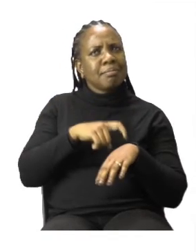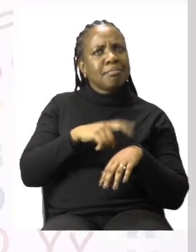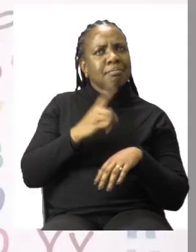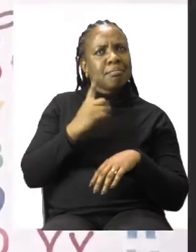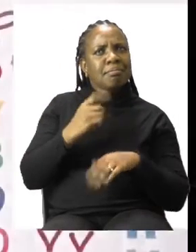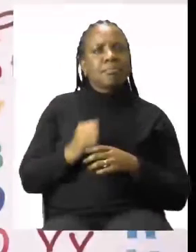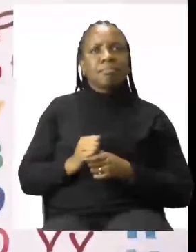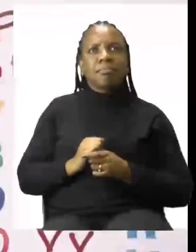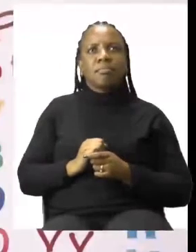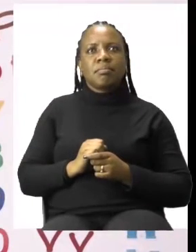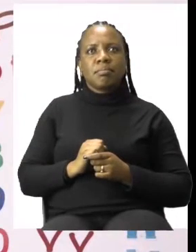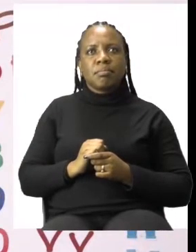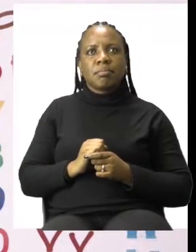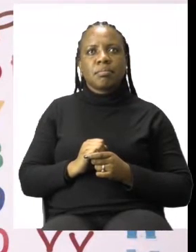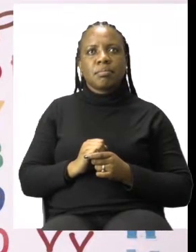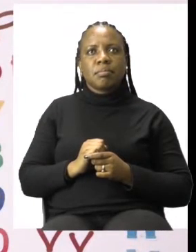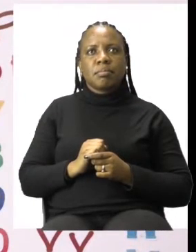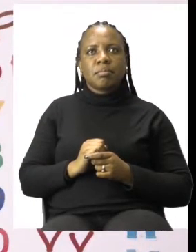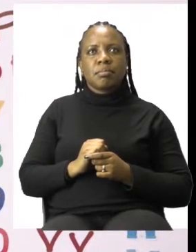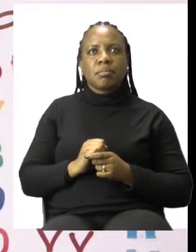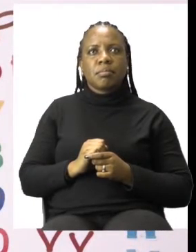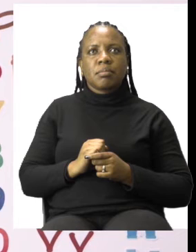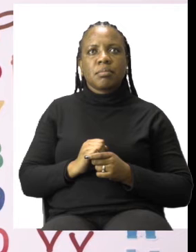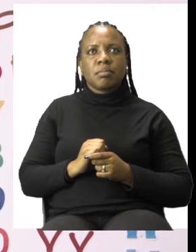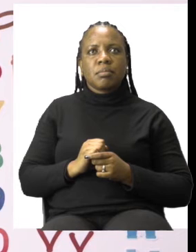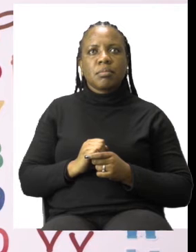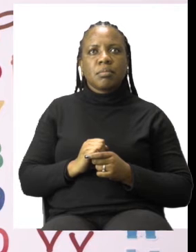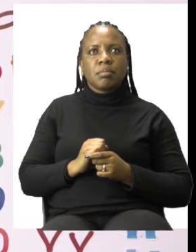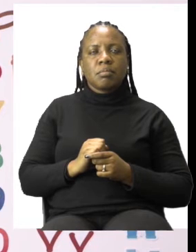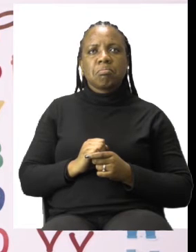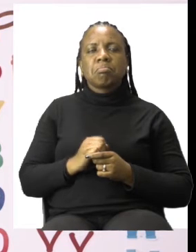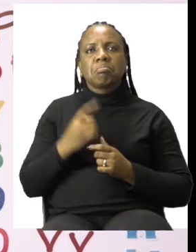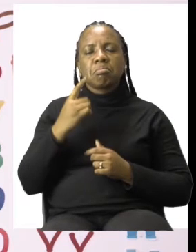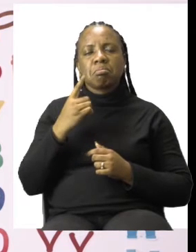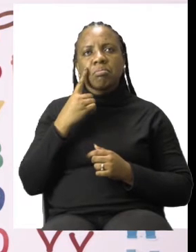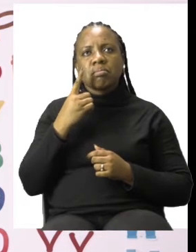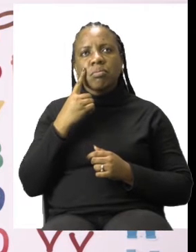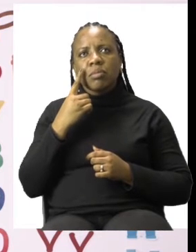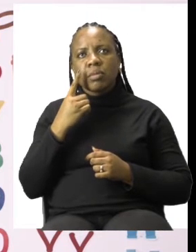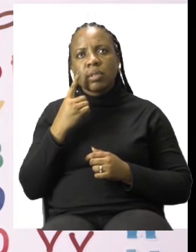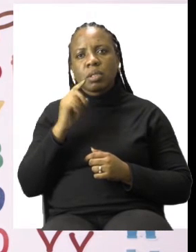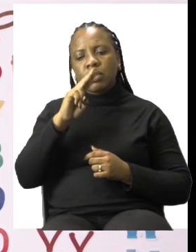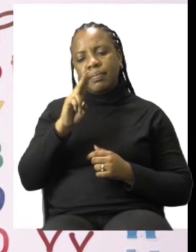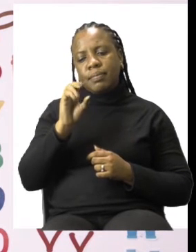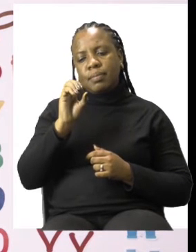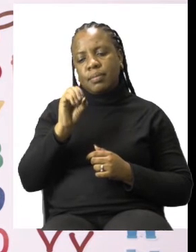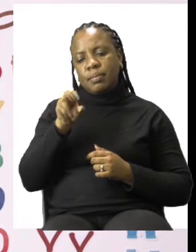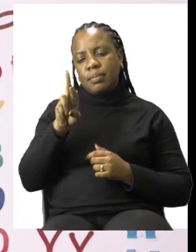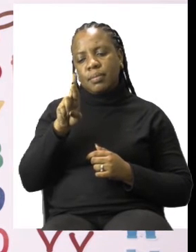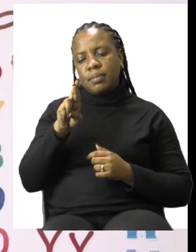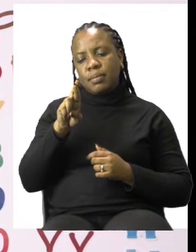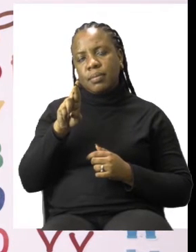Now because the hour hand is in between 4 and 5.